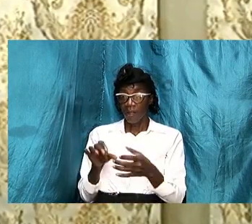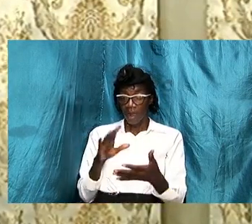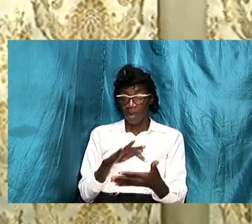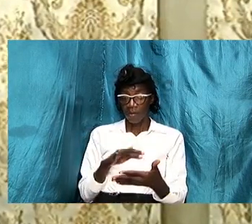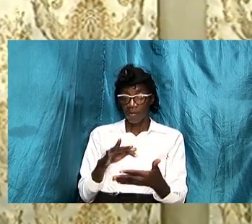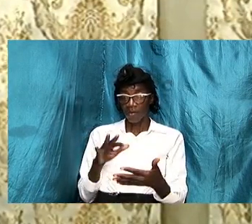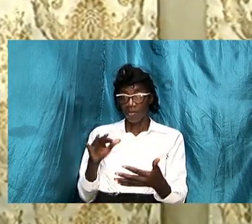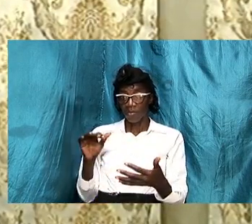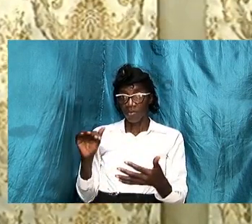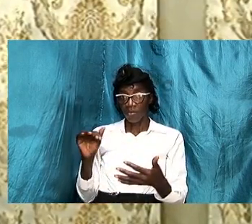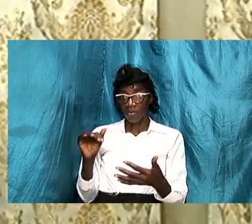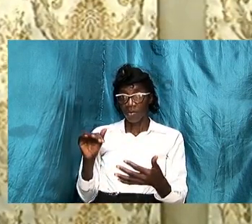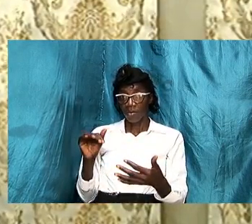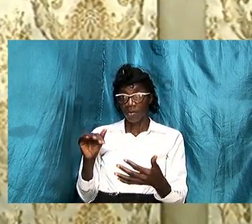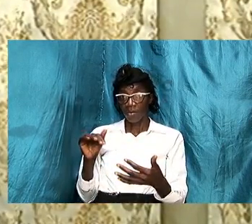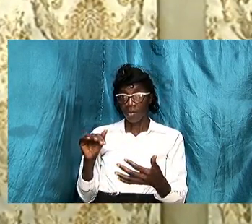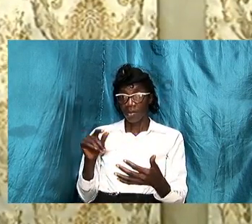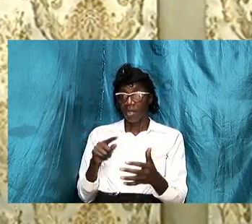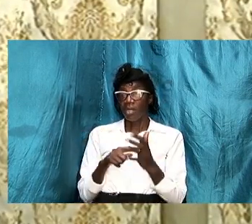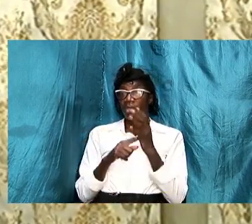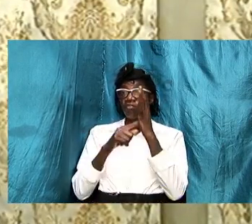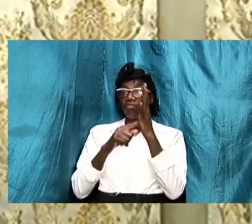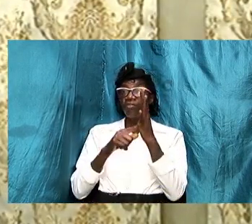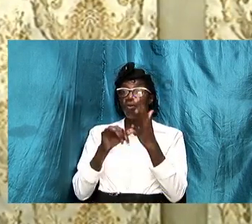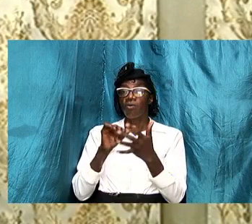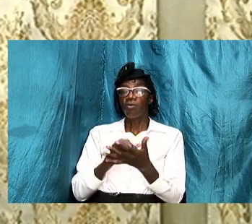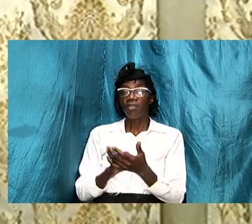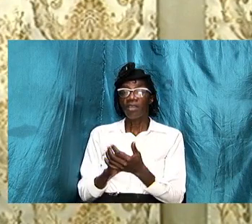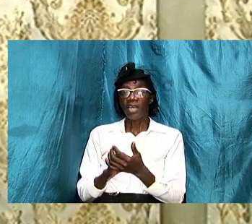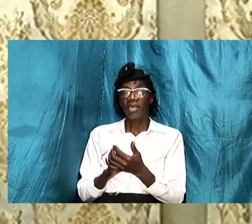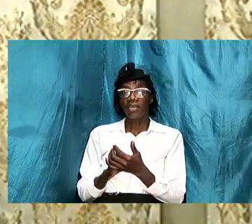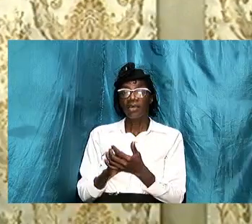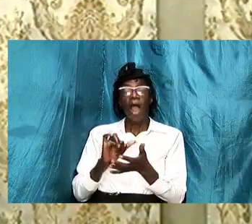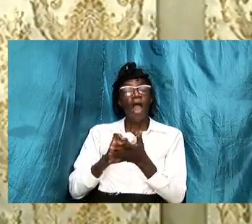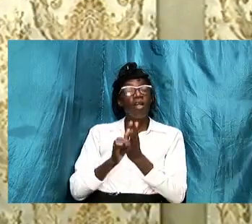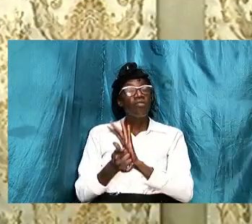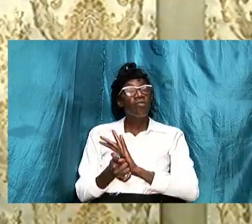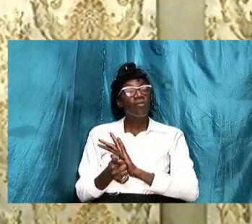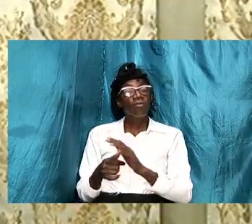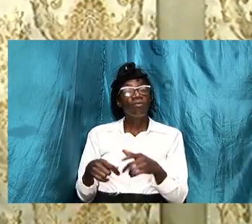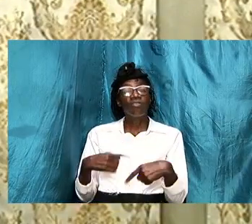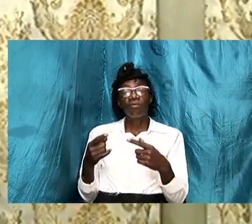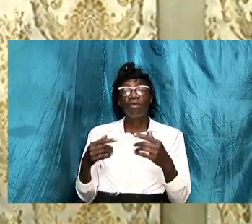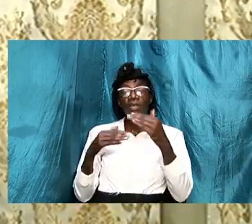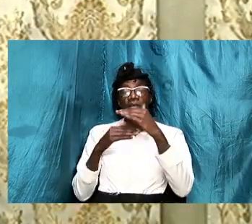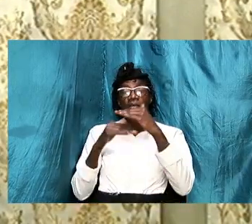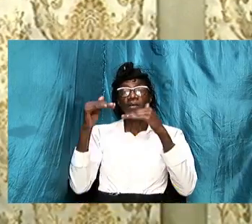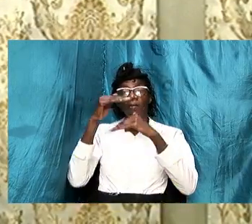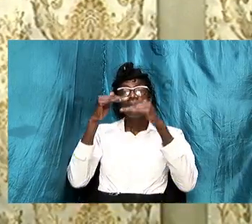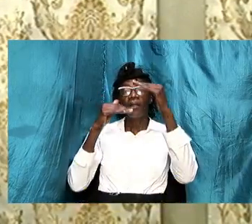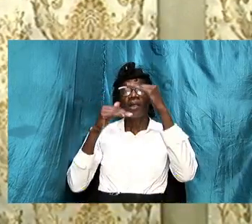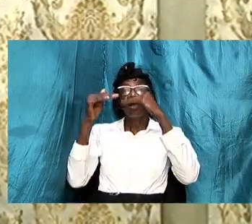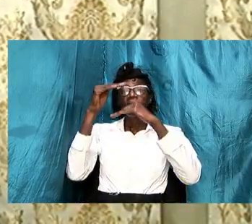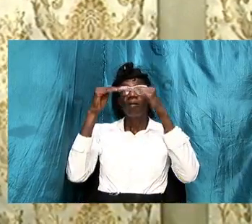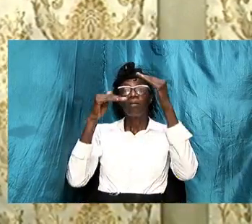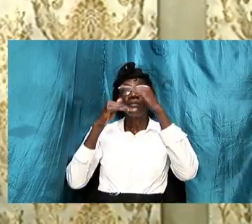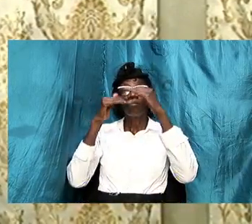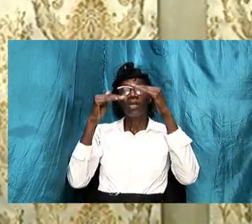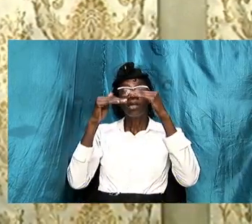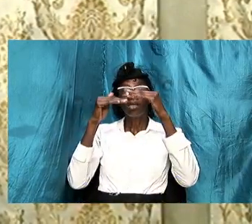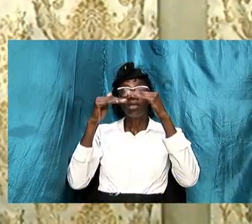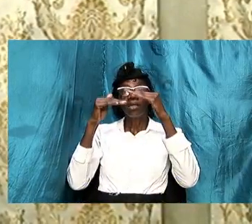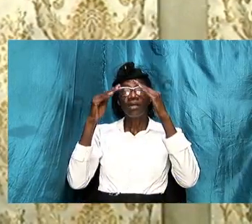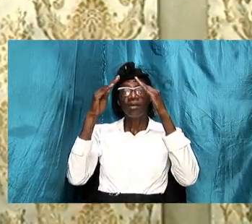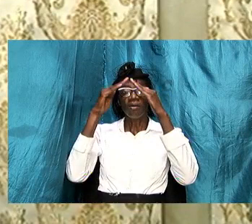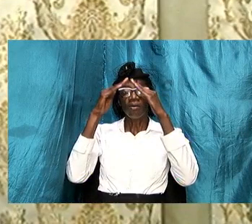because it outlined that those that are going to build a house those are and remember we